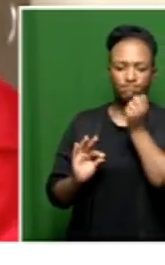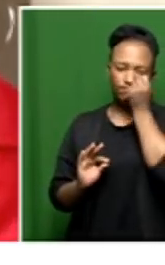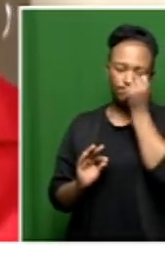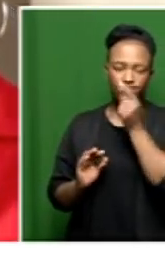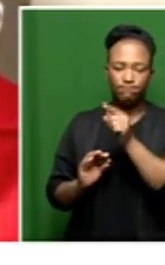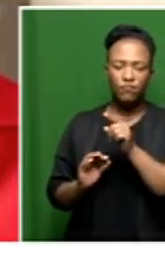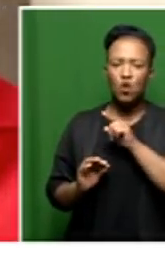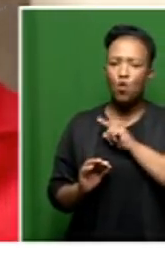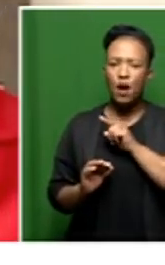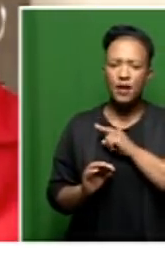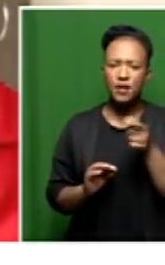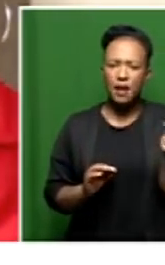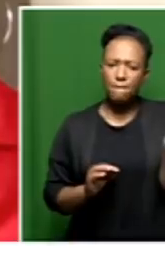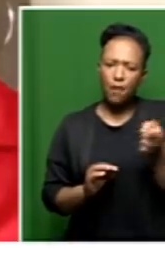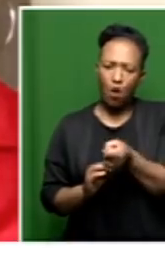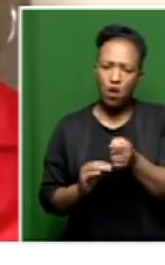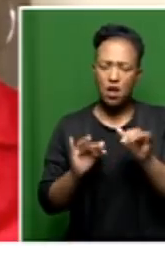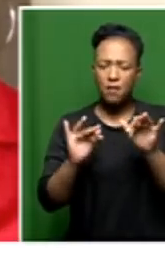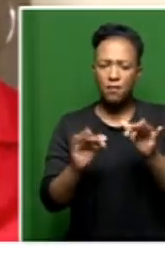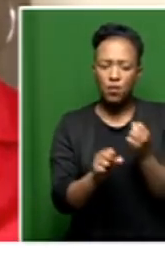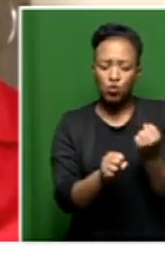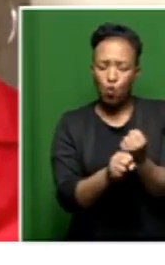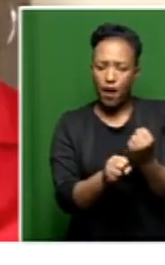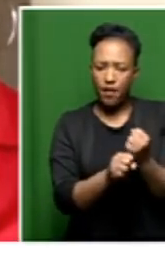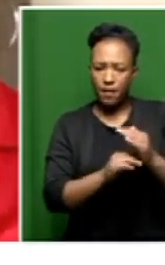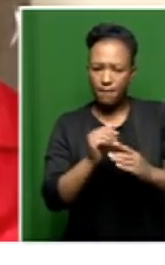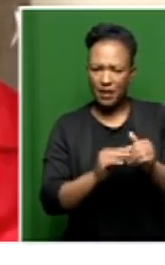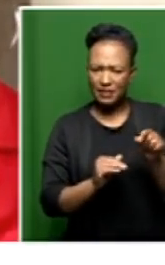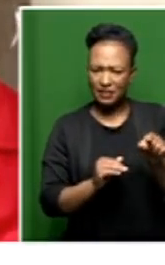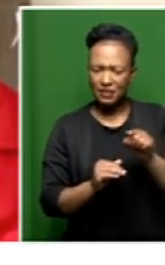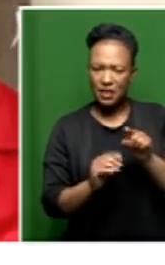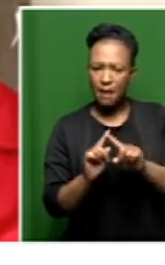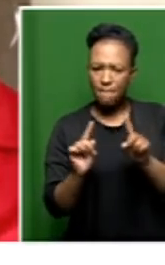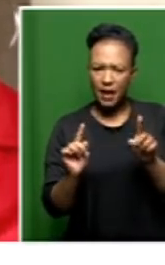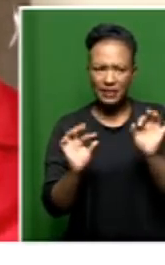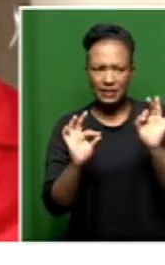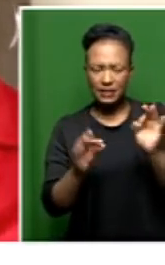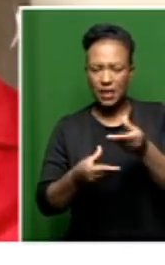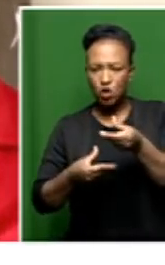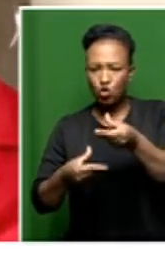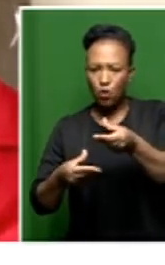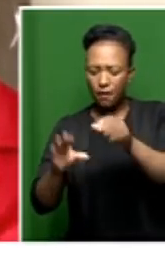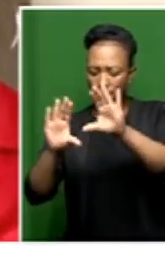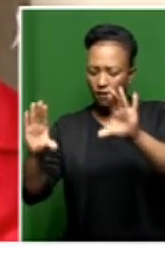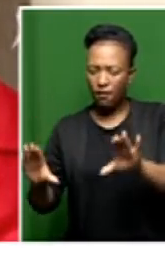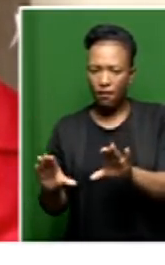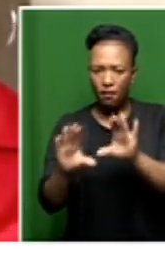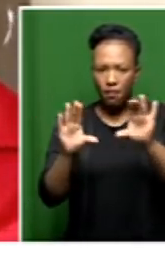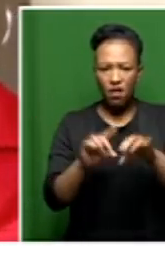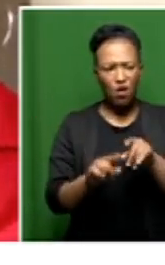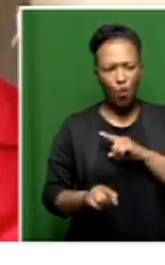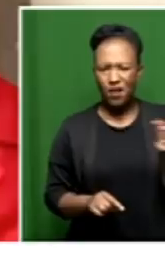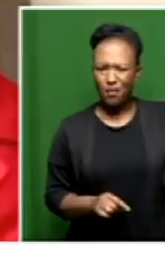did you employ people to work at a facility when you did not have the necessary documents that you've just mentioned?